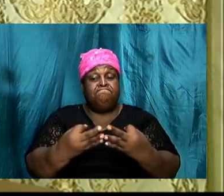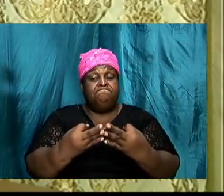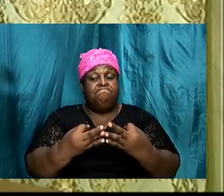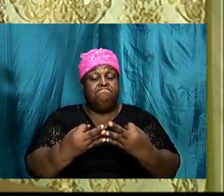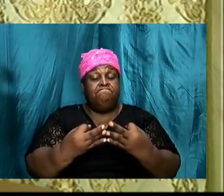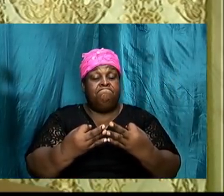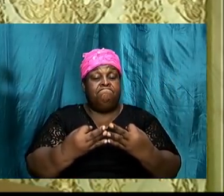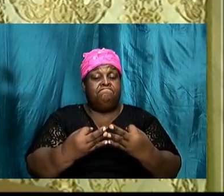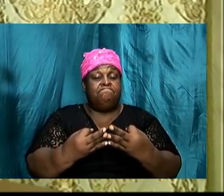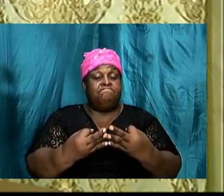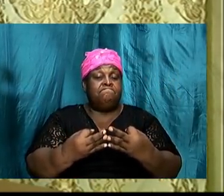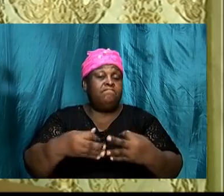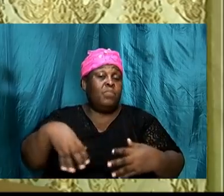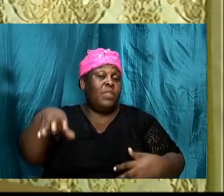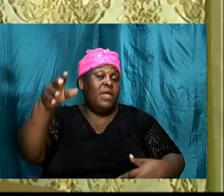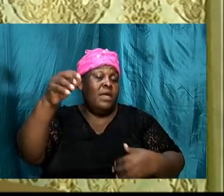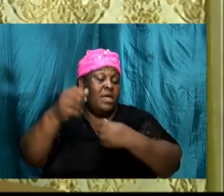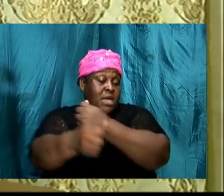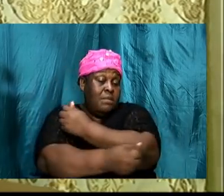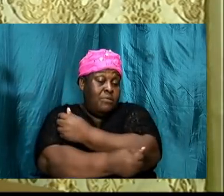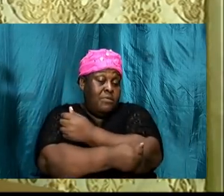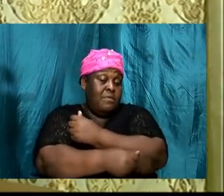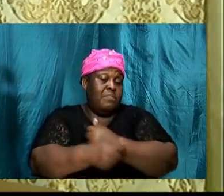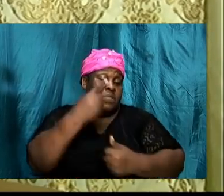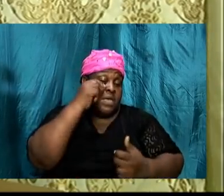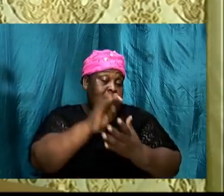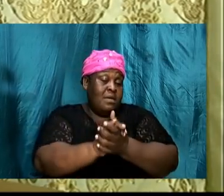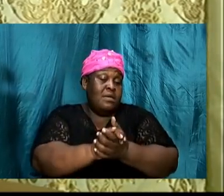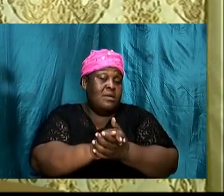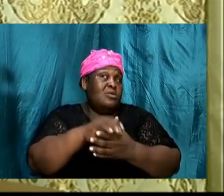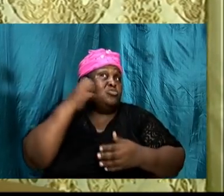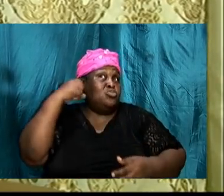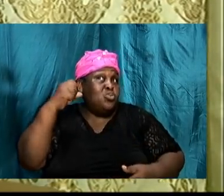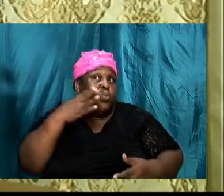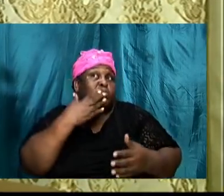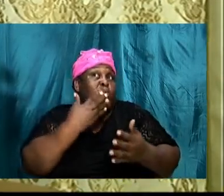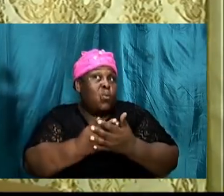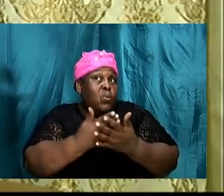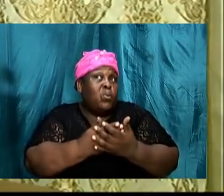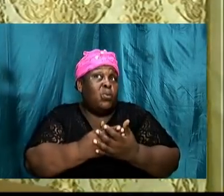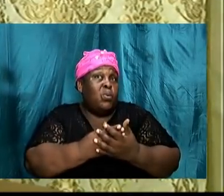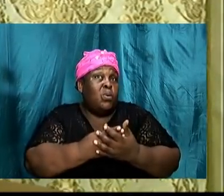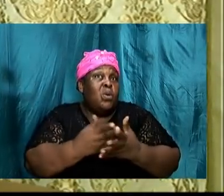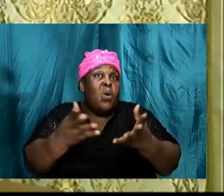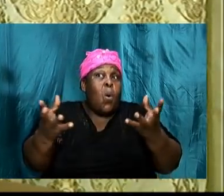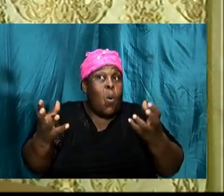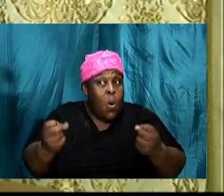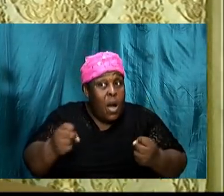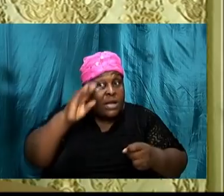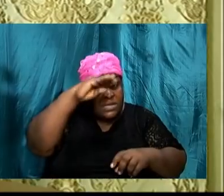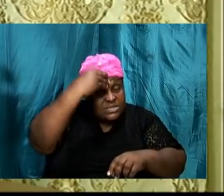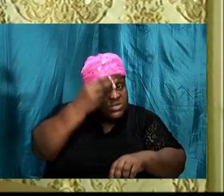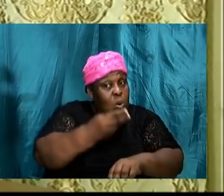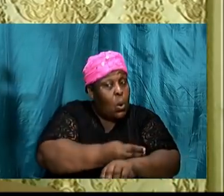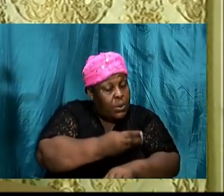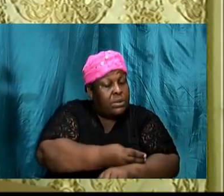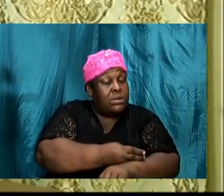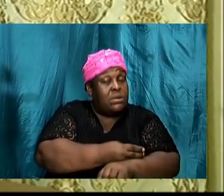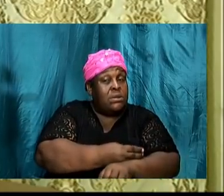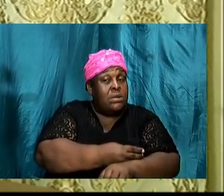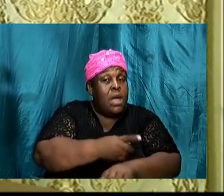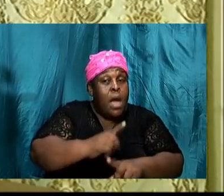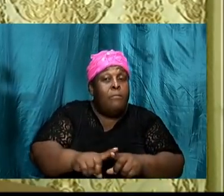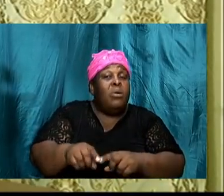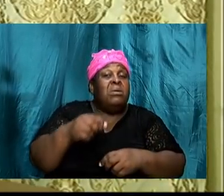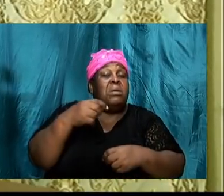So Abram, I believe, should have said, sounds good, I want a seed, but let me go back